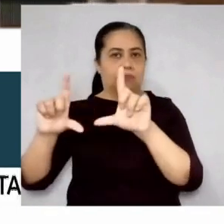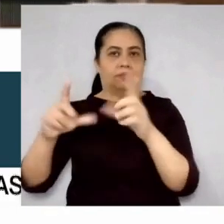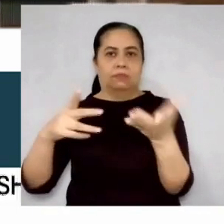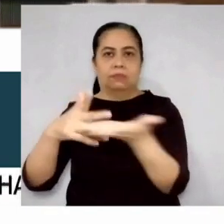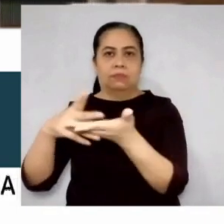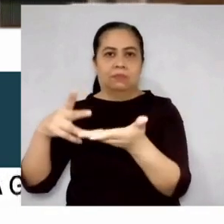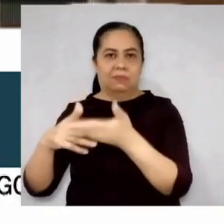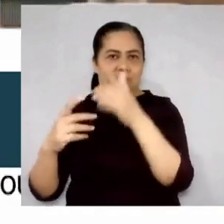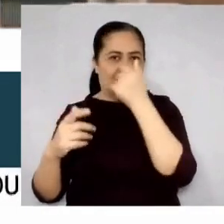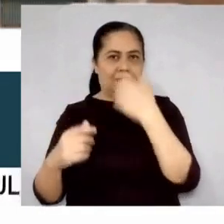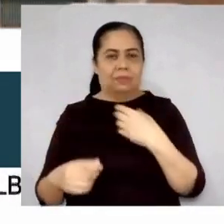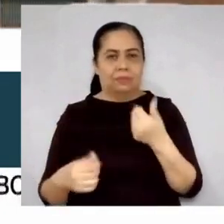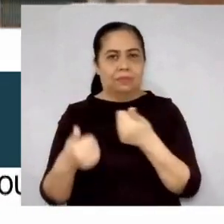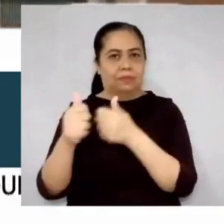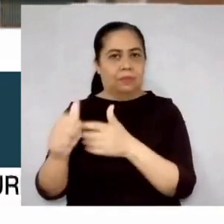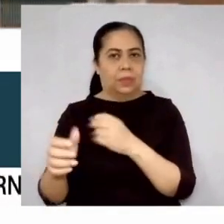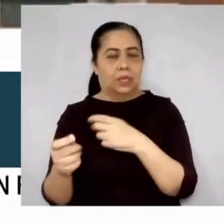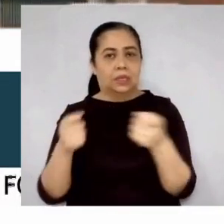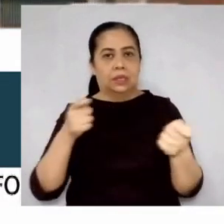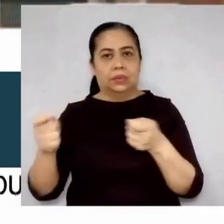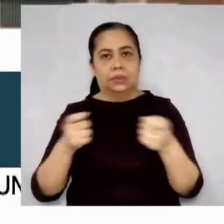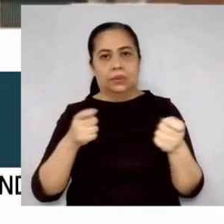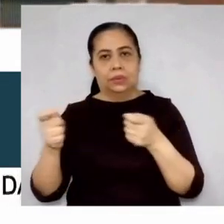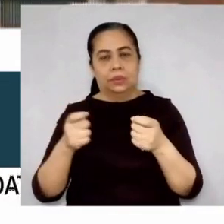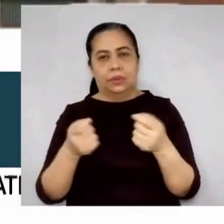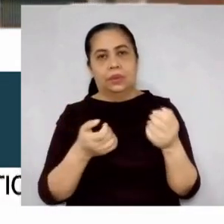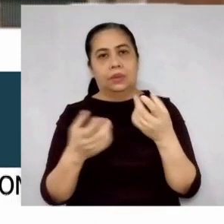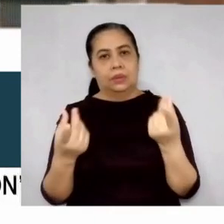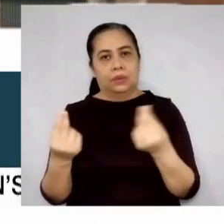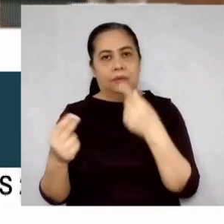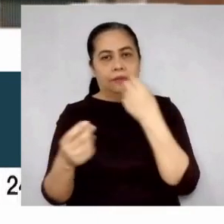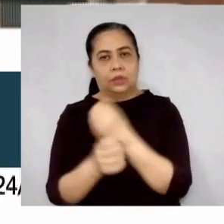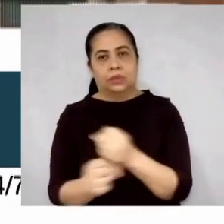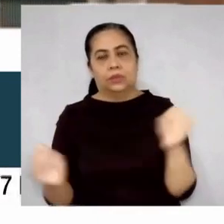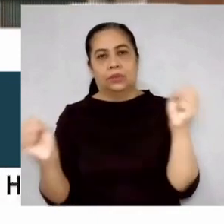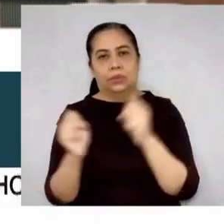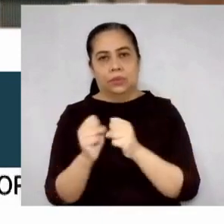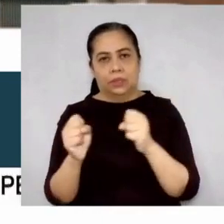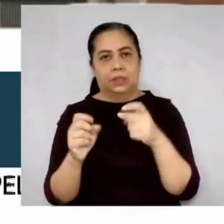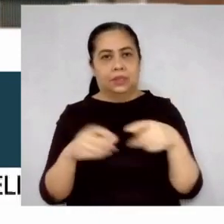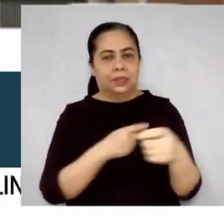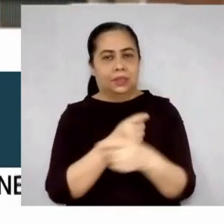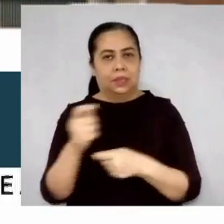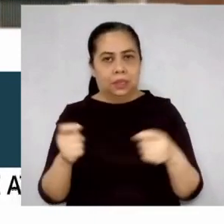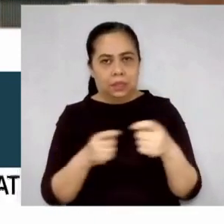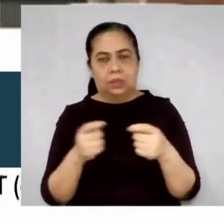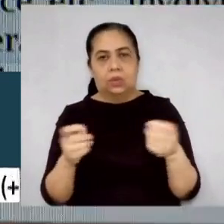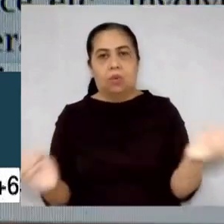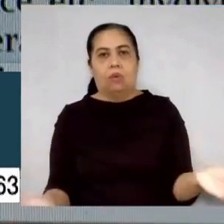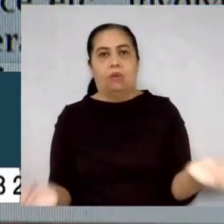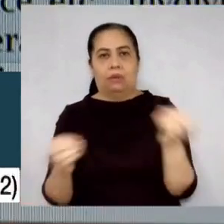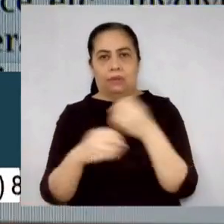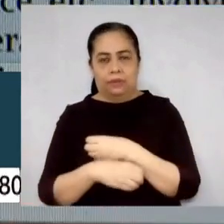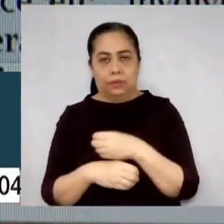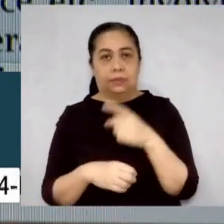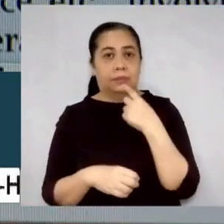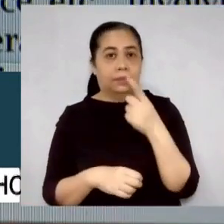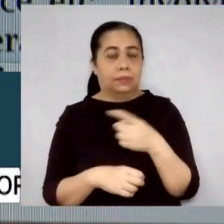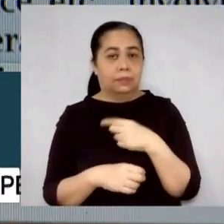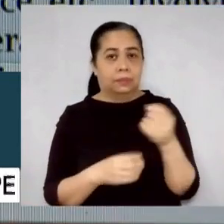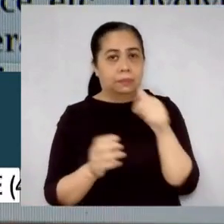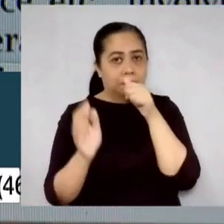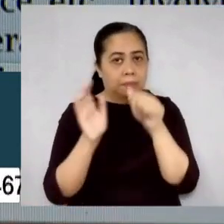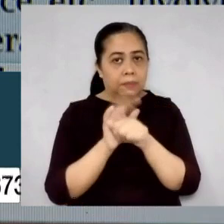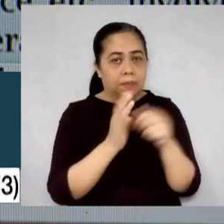to the Compliance and Regulatory Enforcement for Security and Trade Office, or CRESTO. Aside from smuggled imported